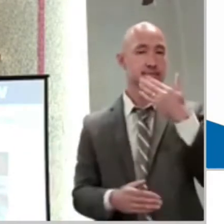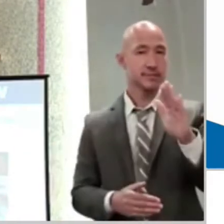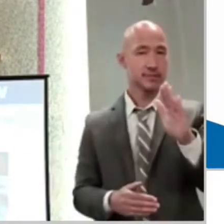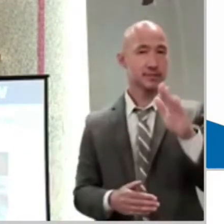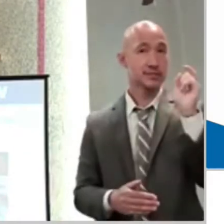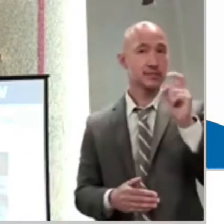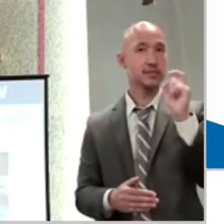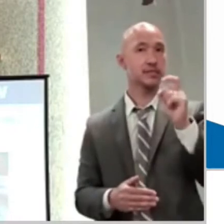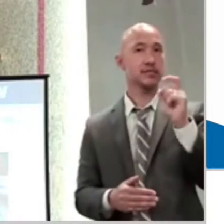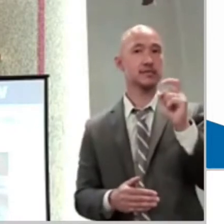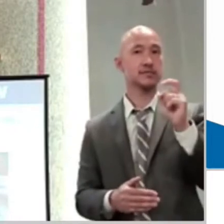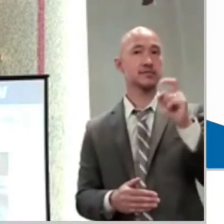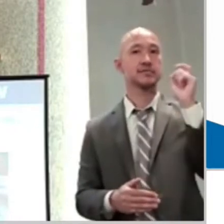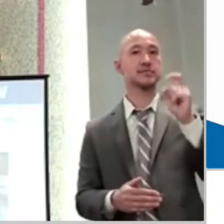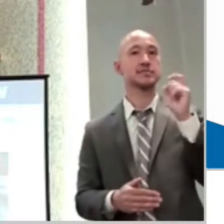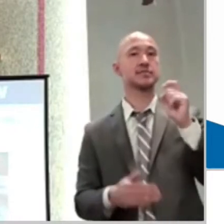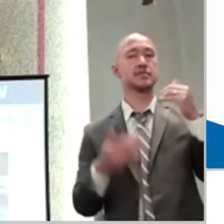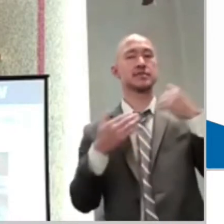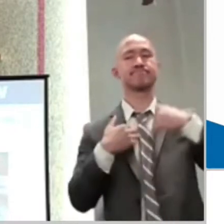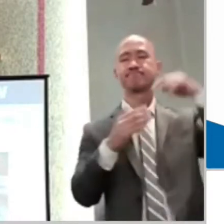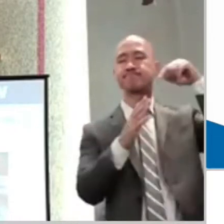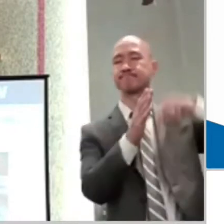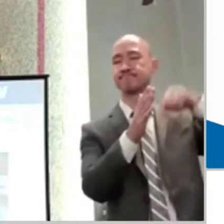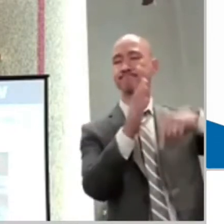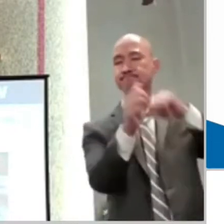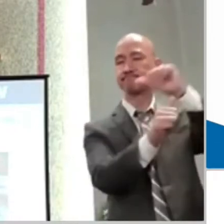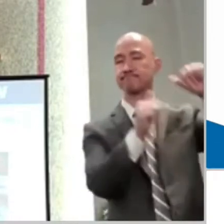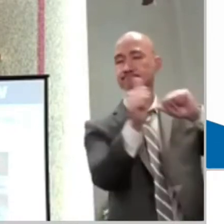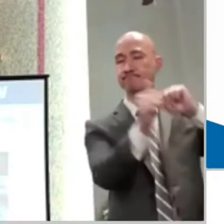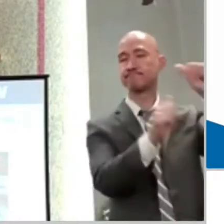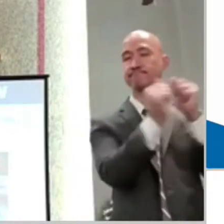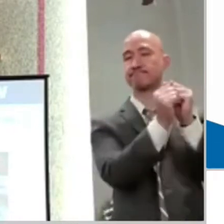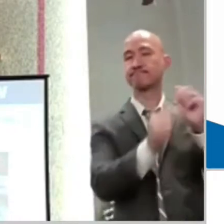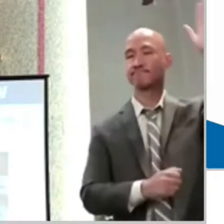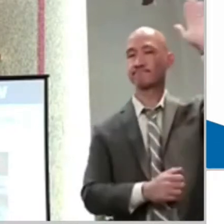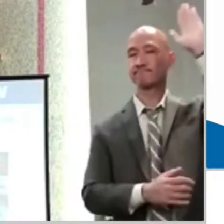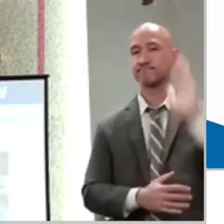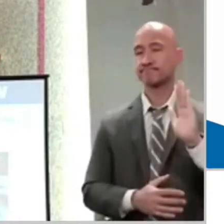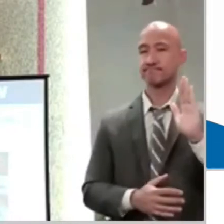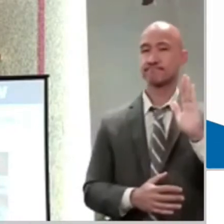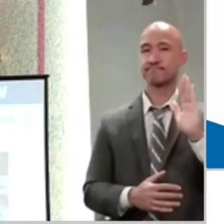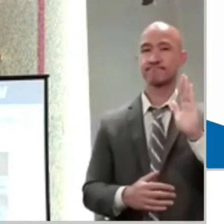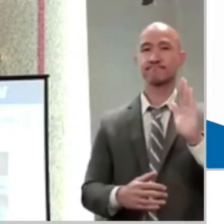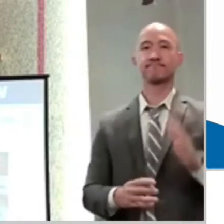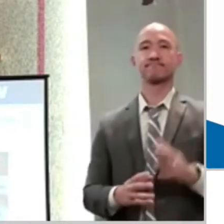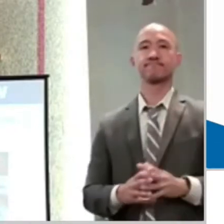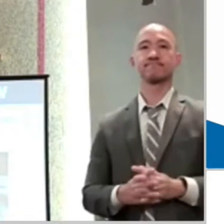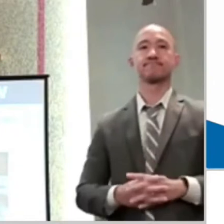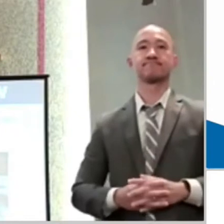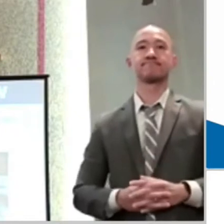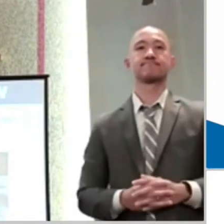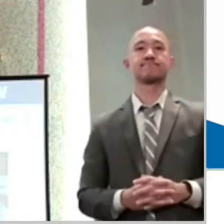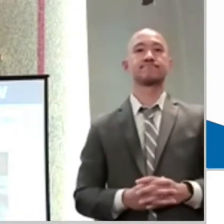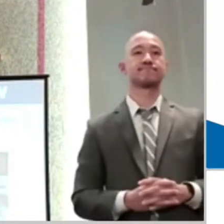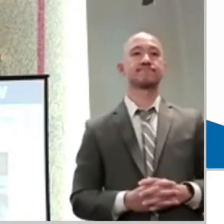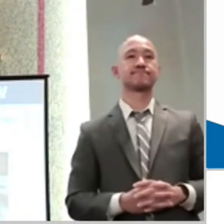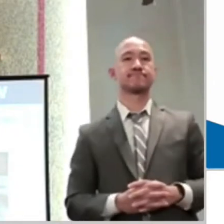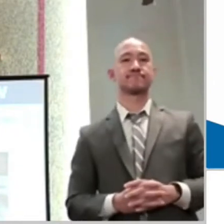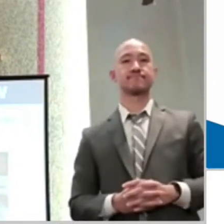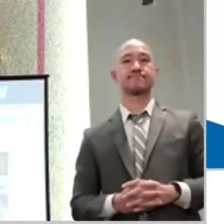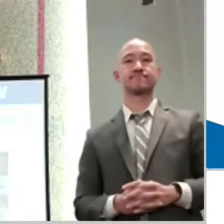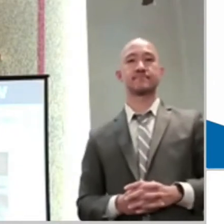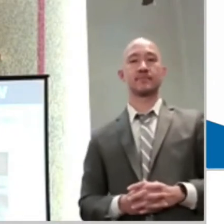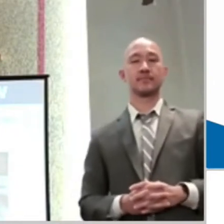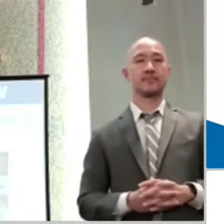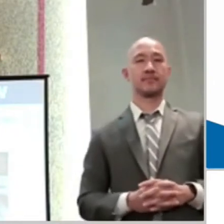know that good triumphs over evil. But it has to be a good that comes from you, that you desire, just like Jesus' relationship